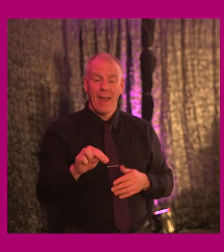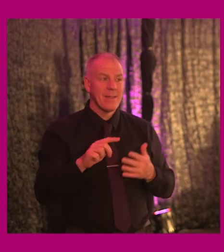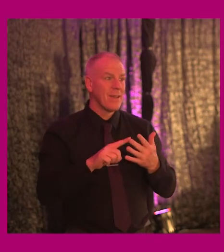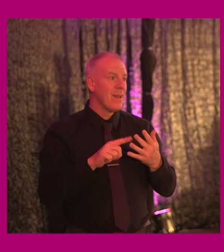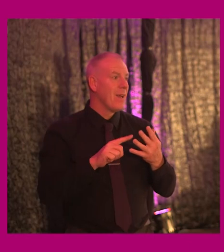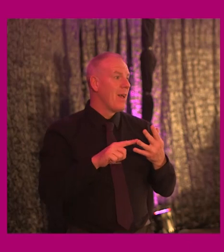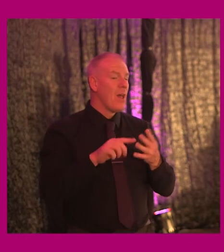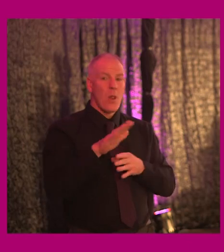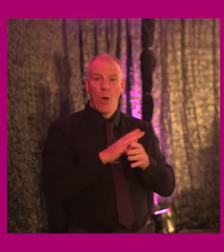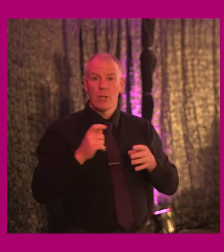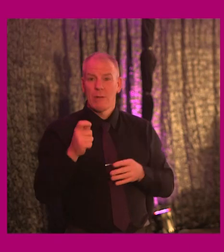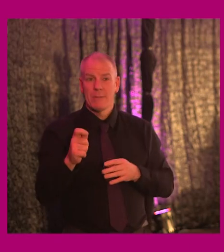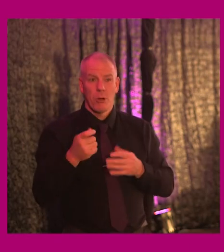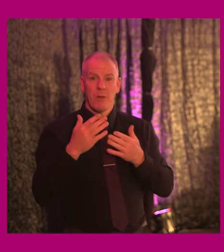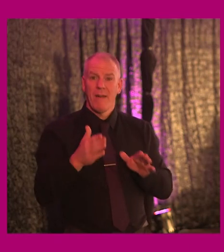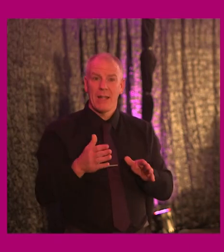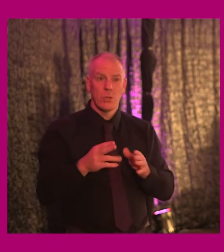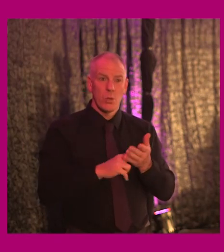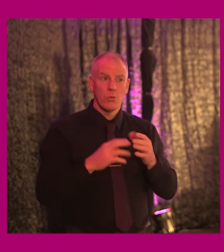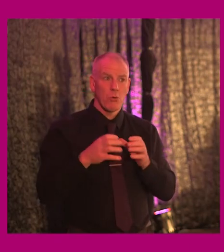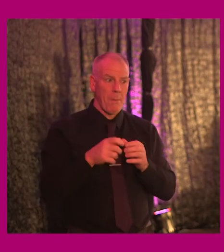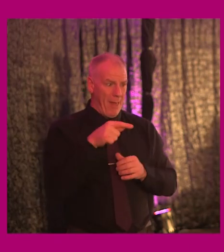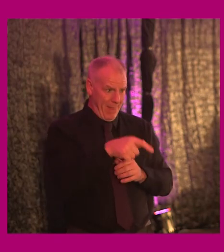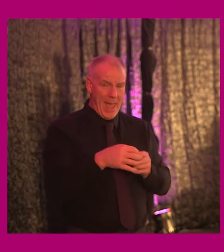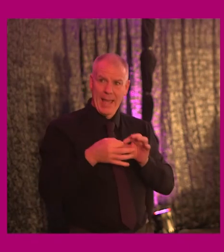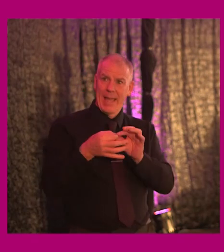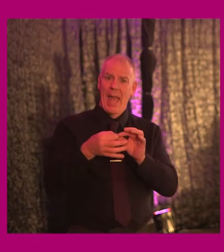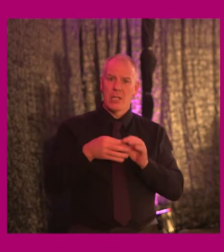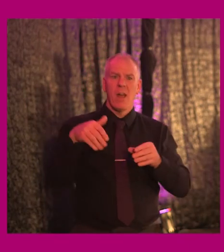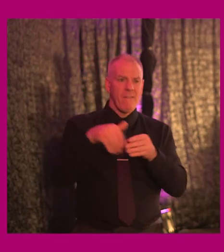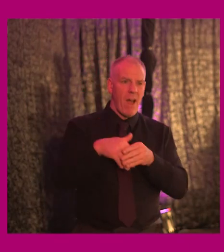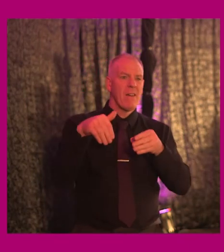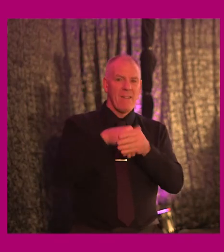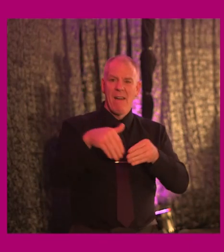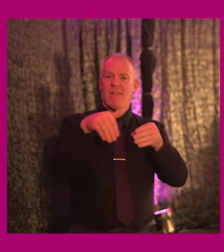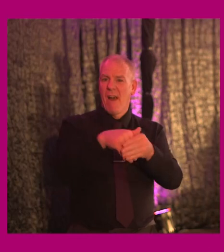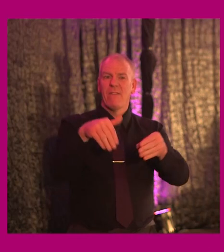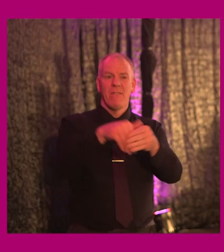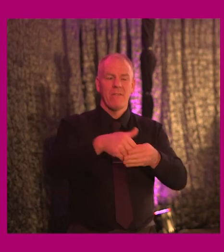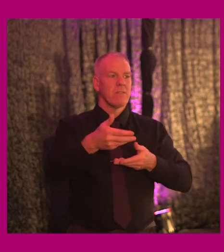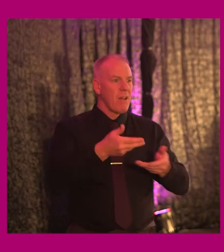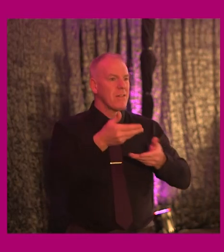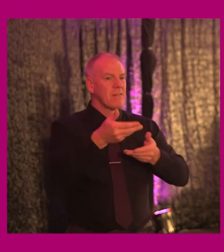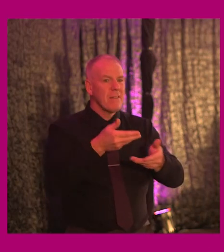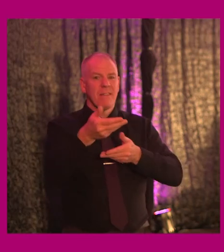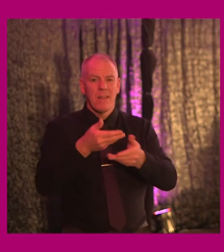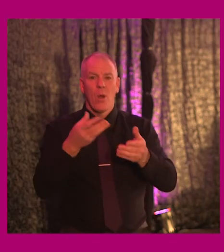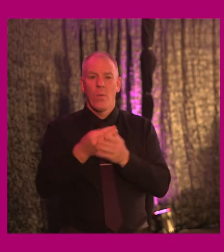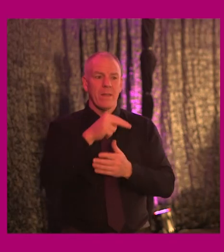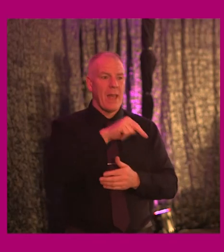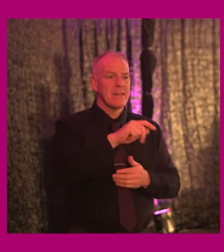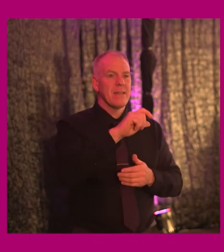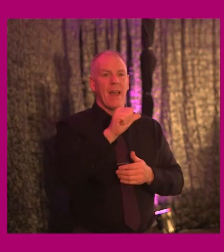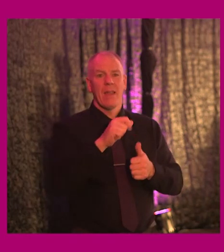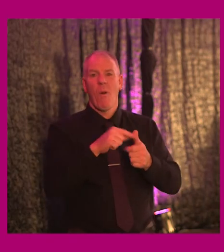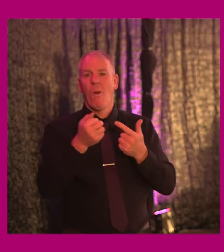providers user group. They are engaged. They have participated in numerous consultations discussions with NTA and DCC.